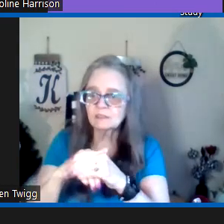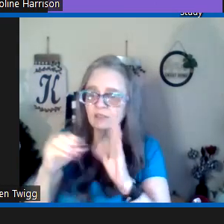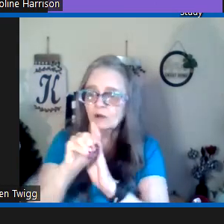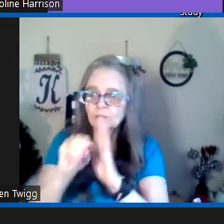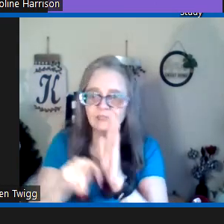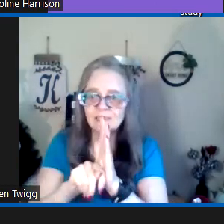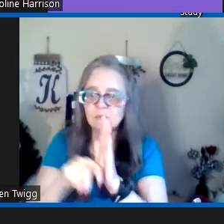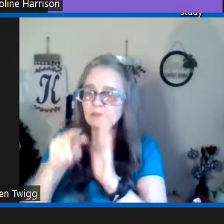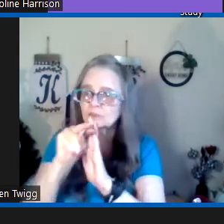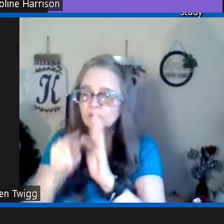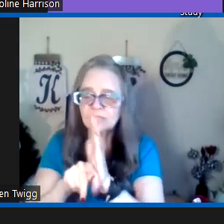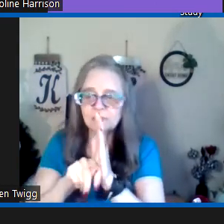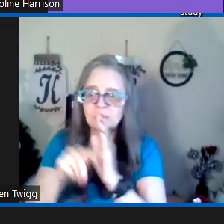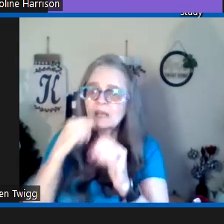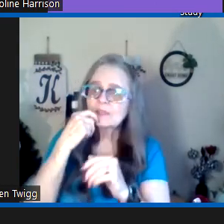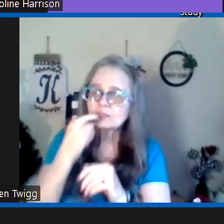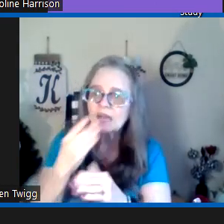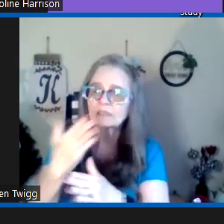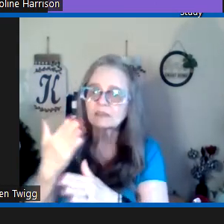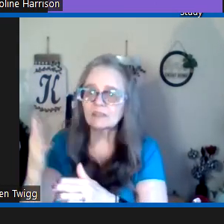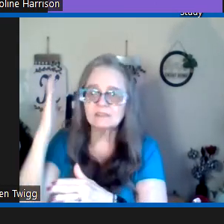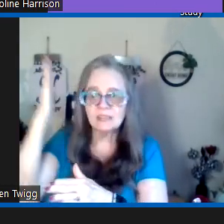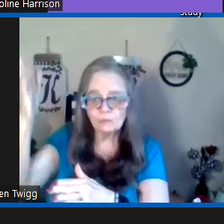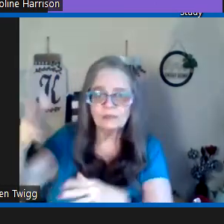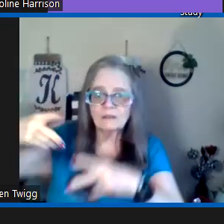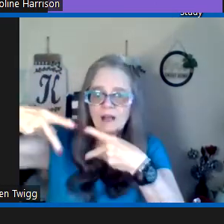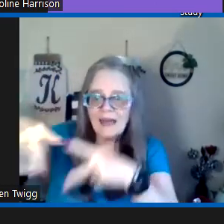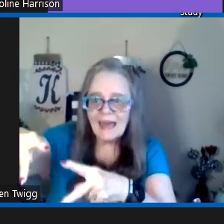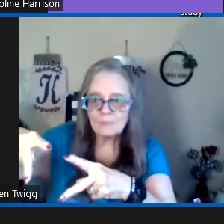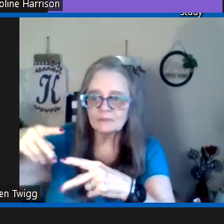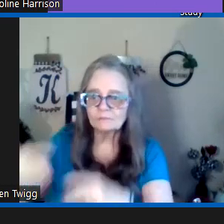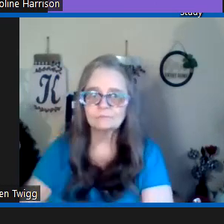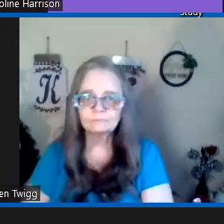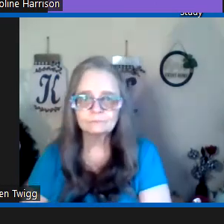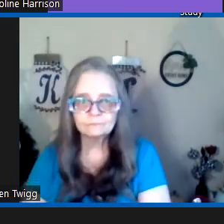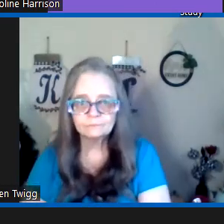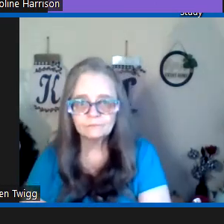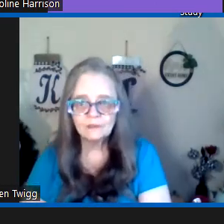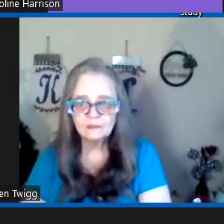in the old testament and the new testament they're telling things that will happen